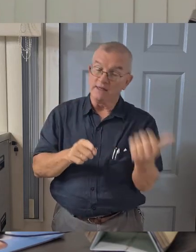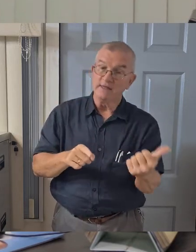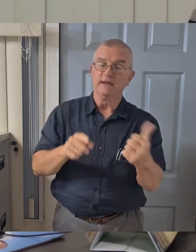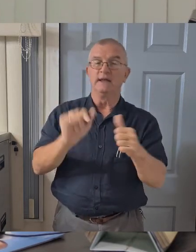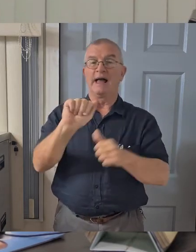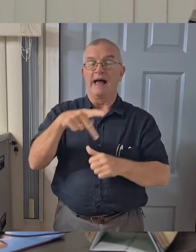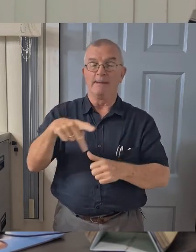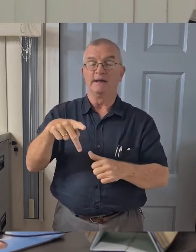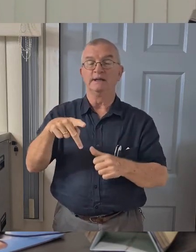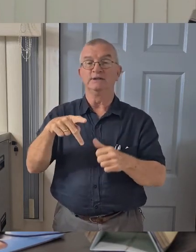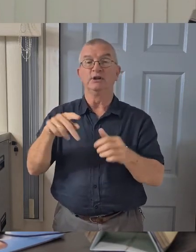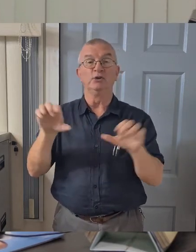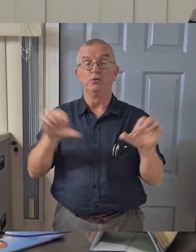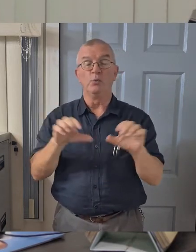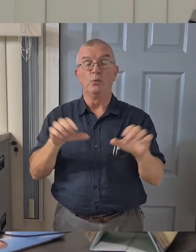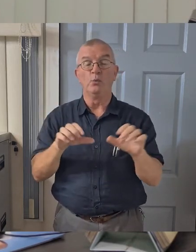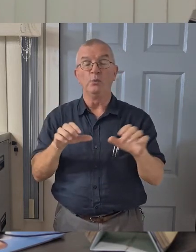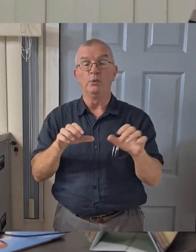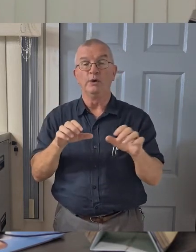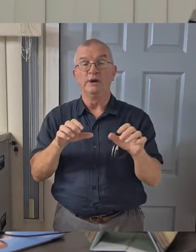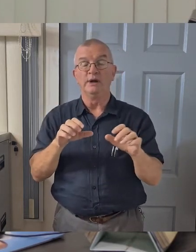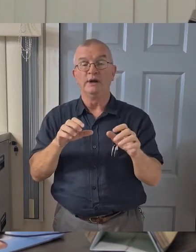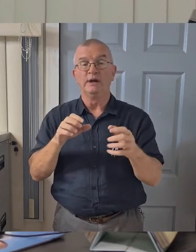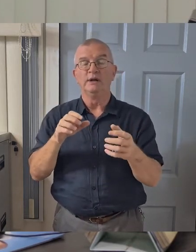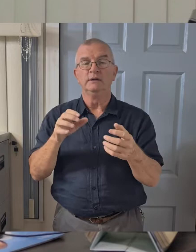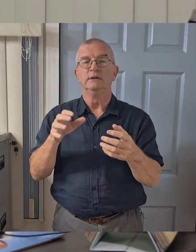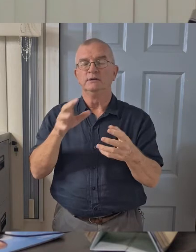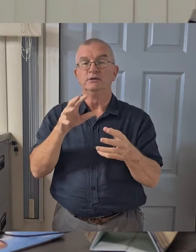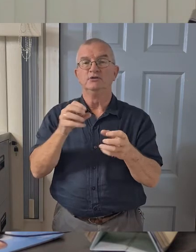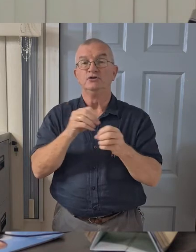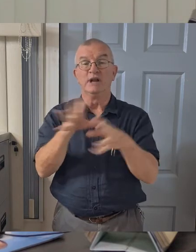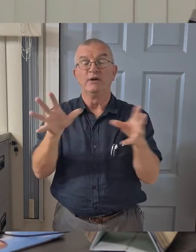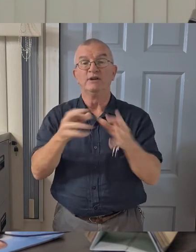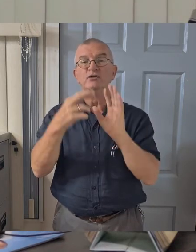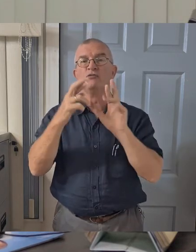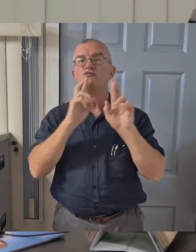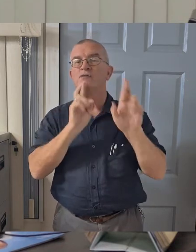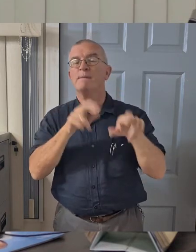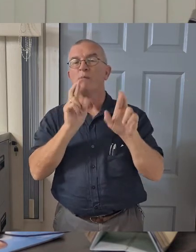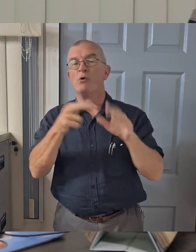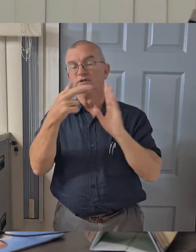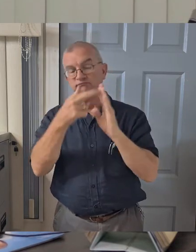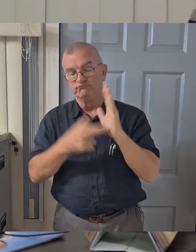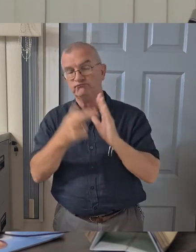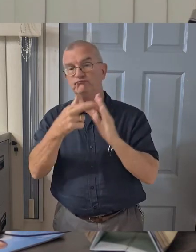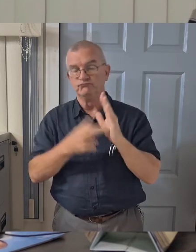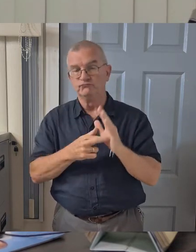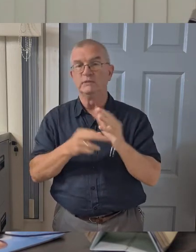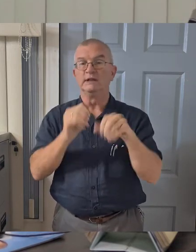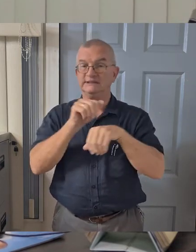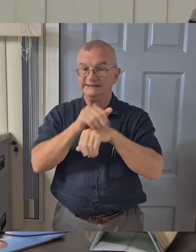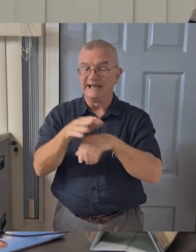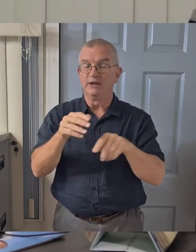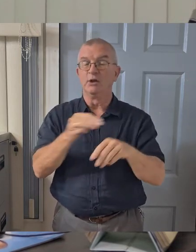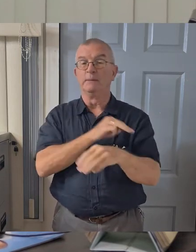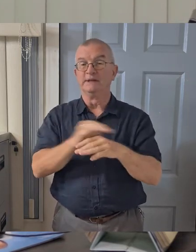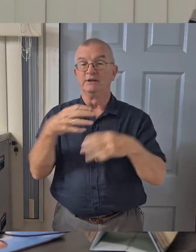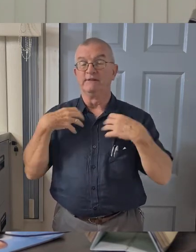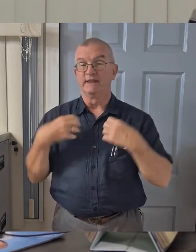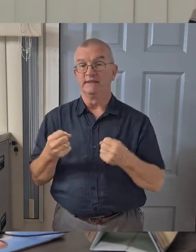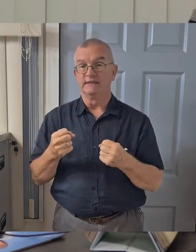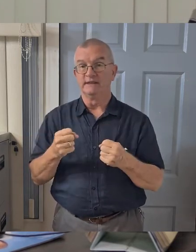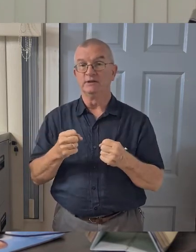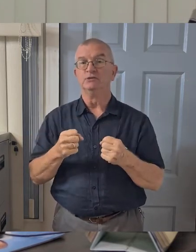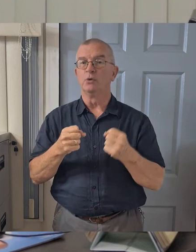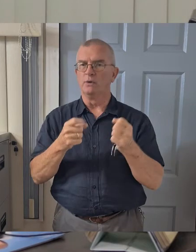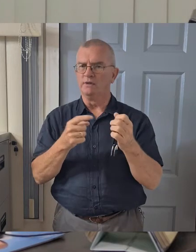is to enable the generation of interactive reports so that the health authorities can see, manage, and